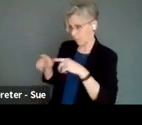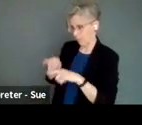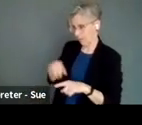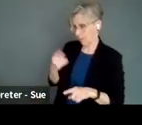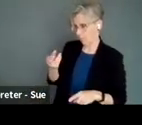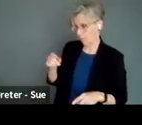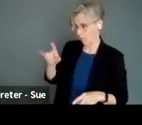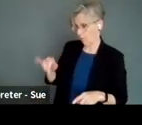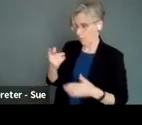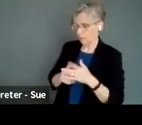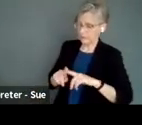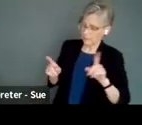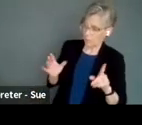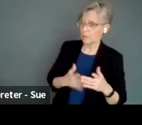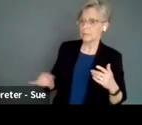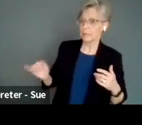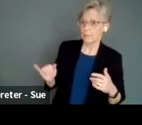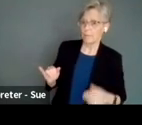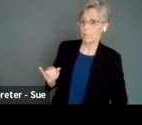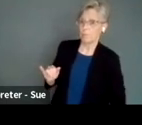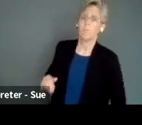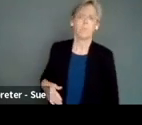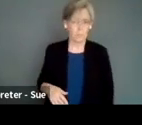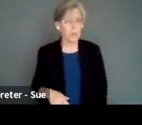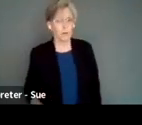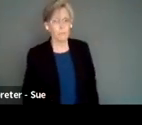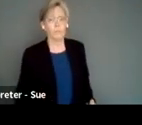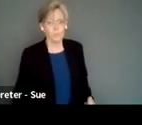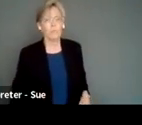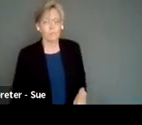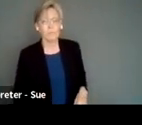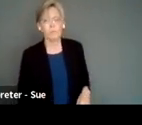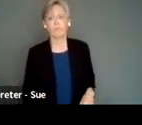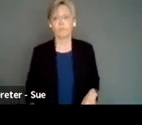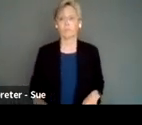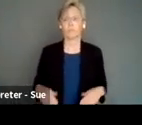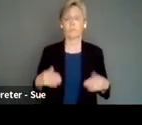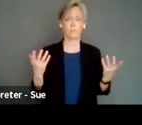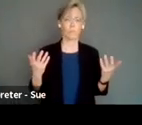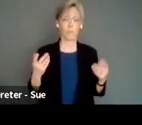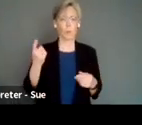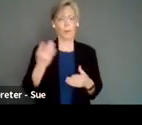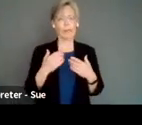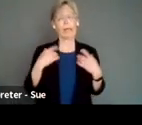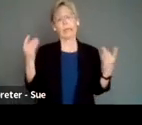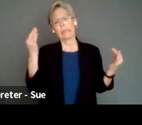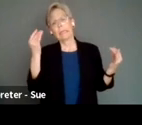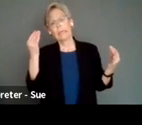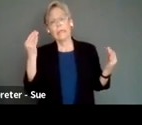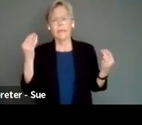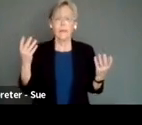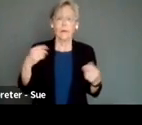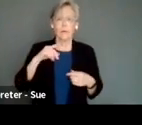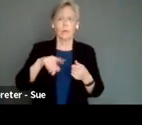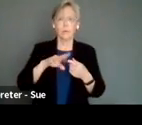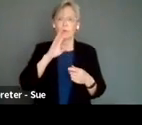highlight differences and similarities? Yeah, I think that so one of the one of the things I was also thinking about is, you know, when we talk